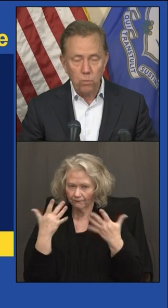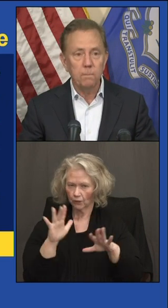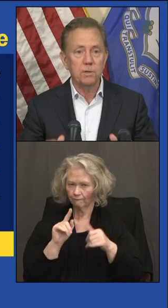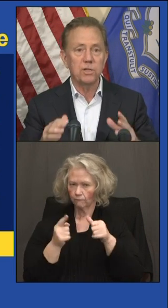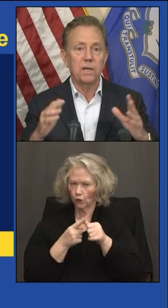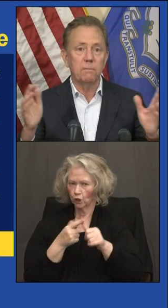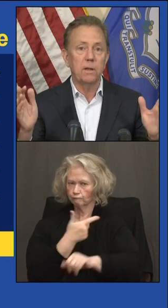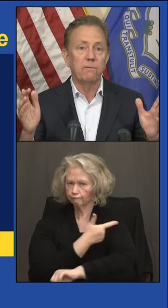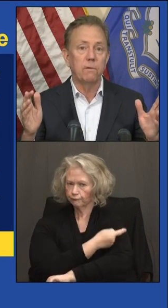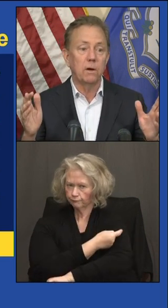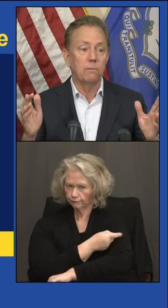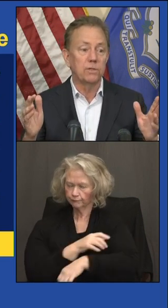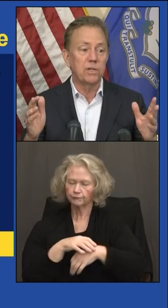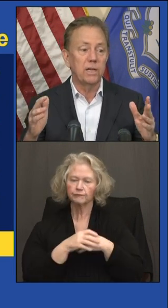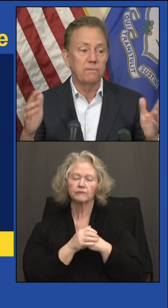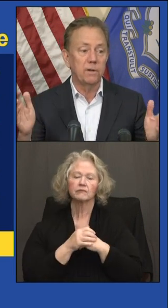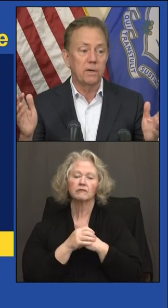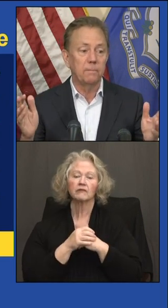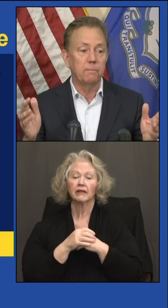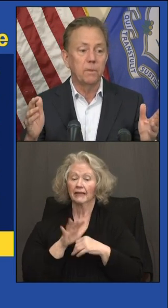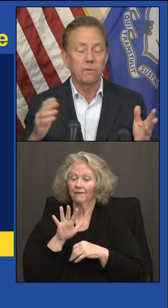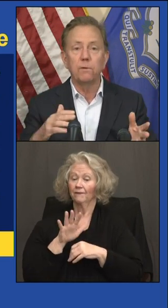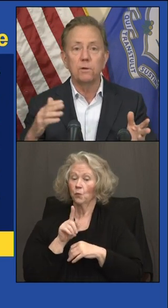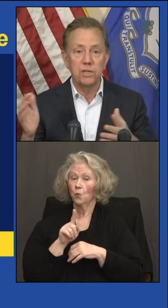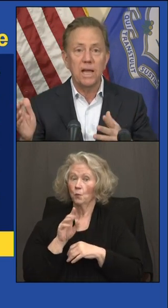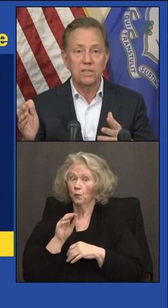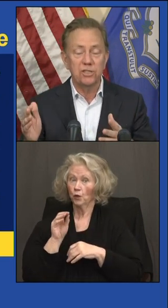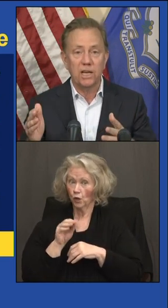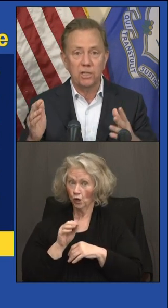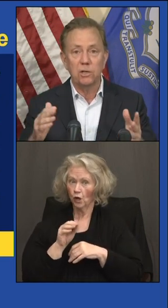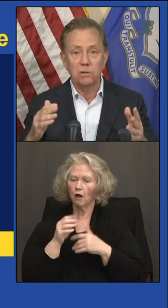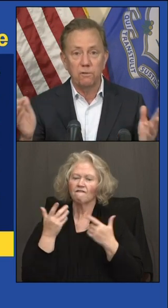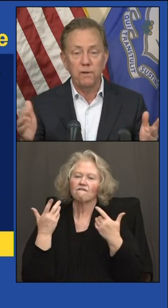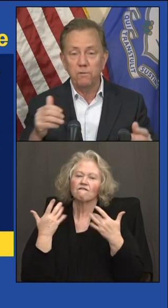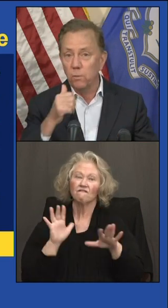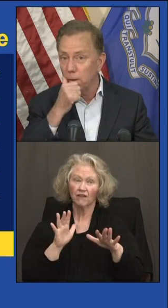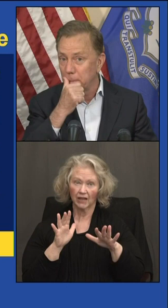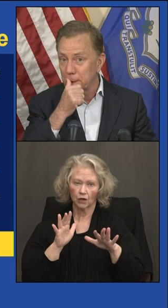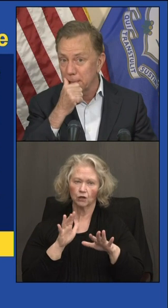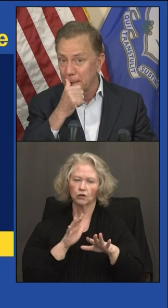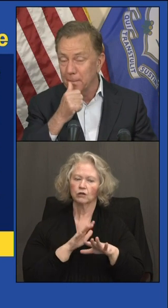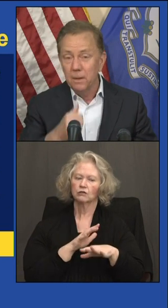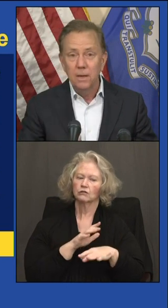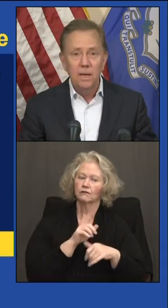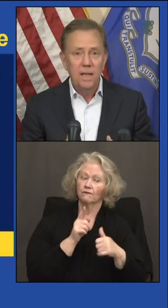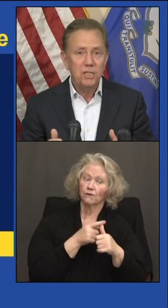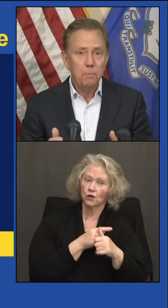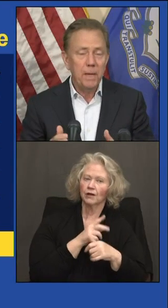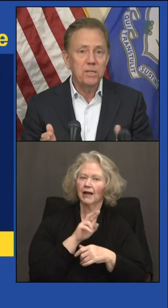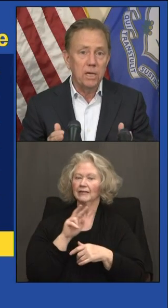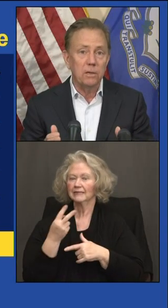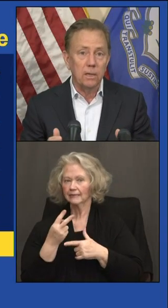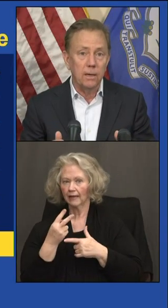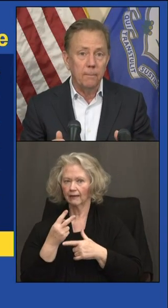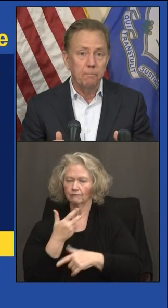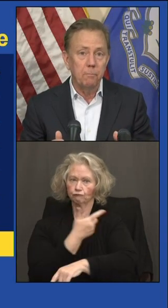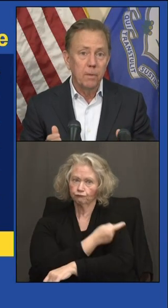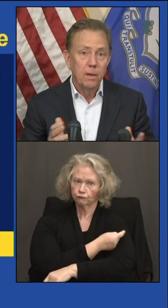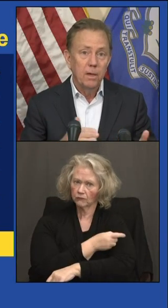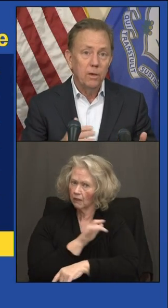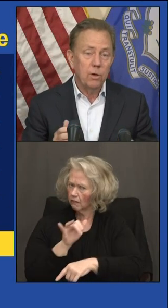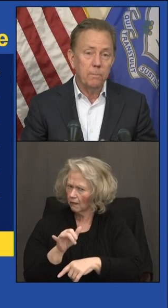51% have received their first and second dose. 51%. That's a big deal.